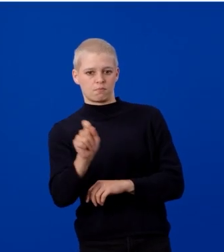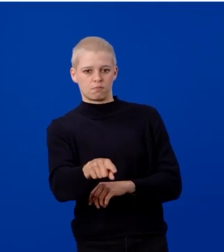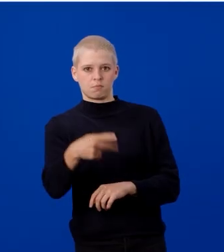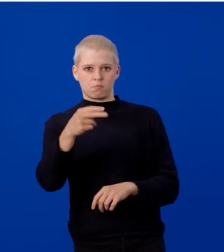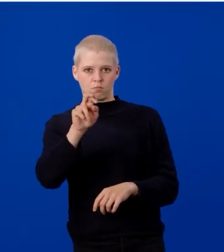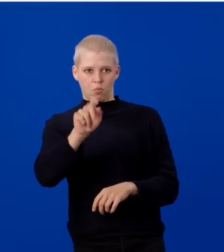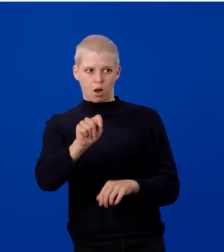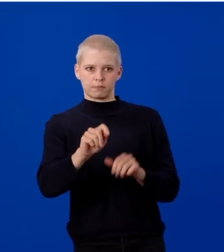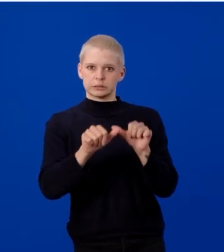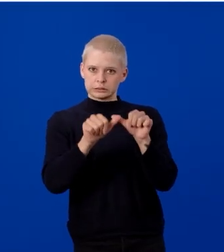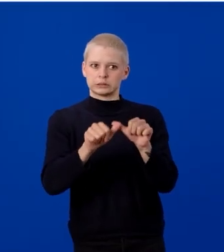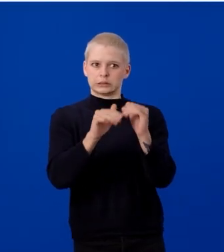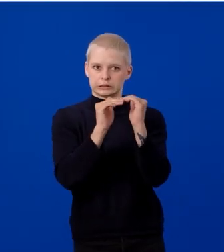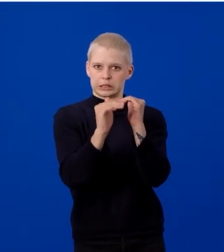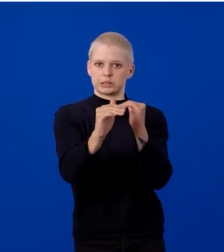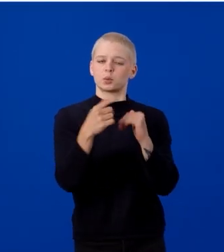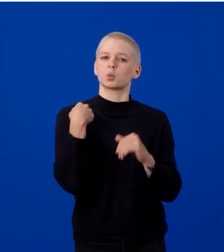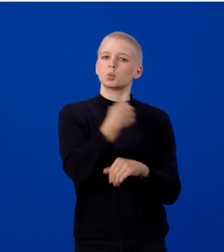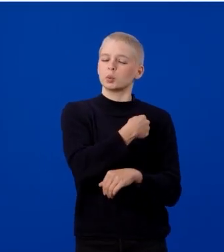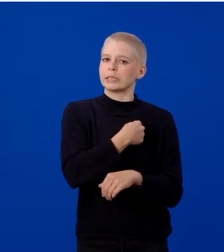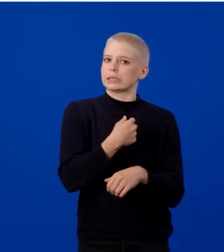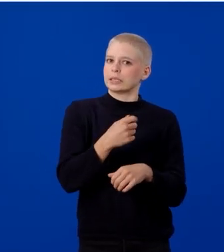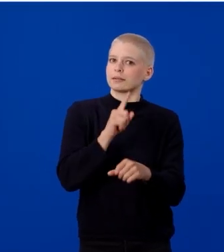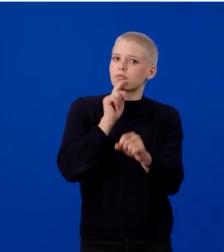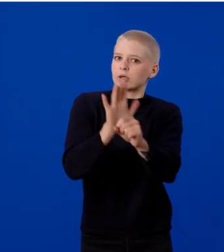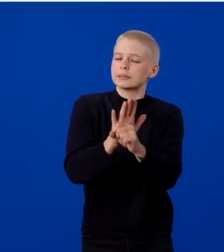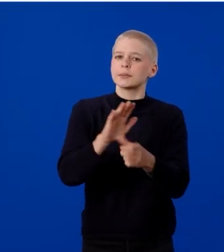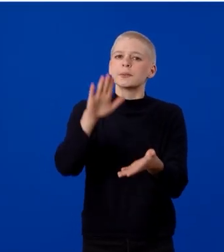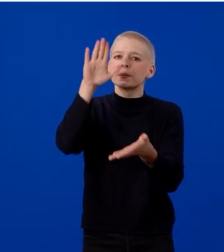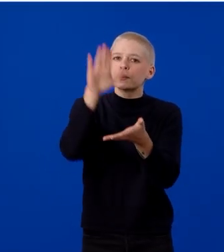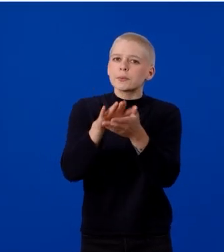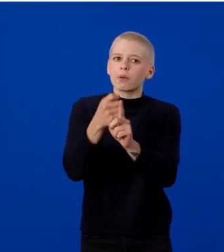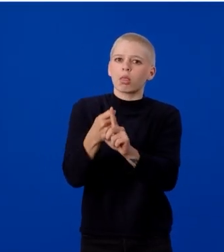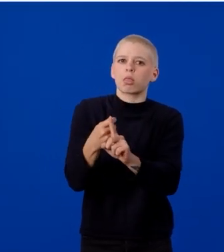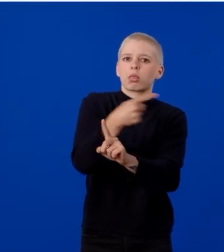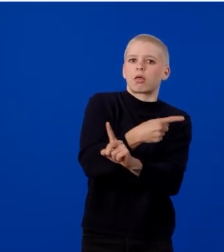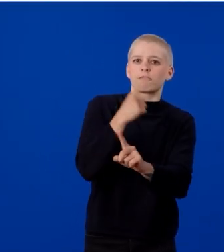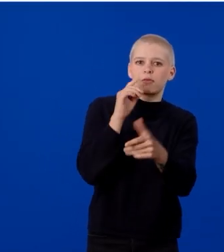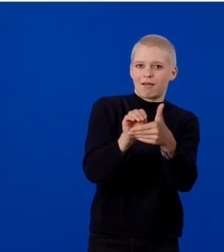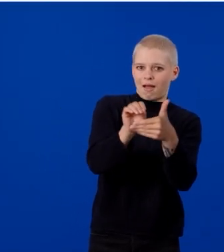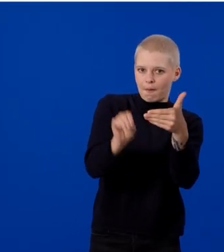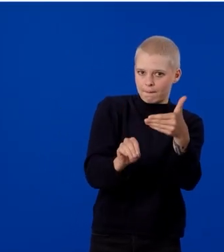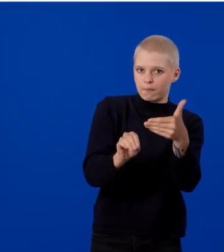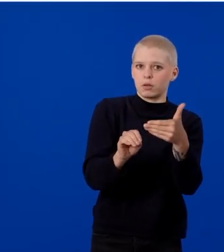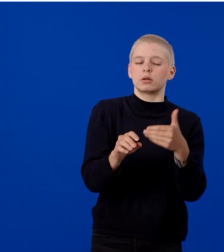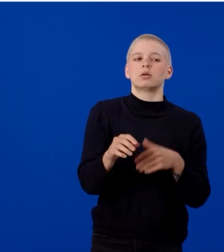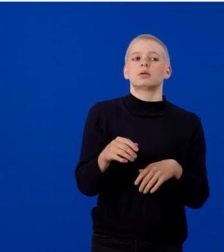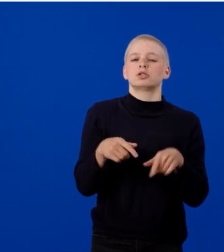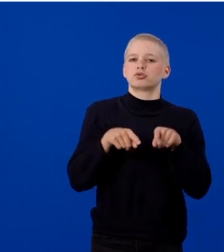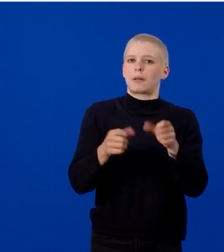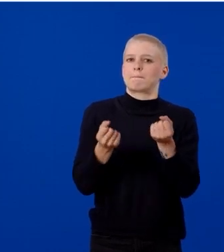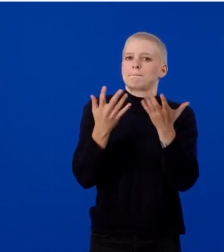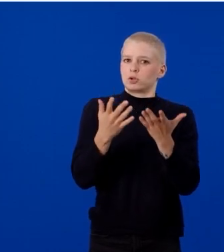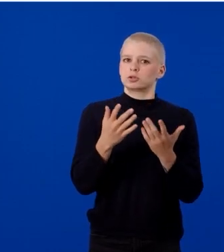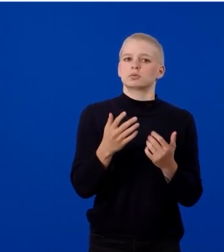can ensure minimal deviations of the output over multiple inferences.